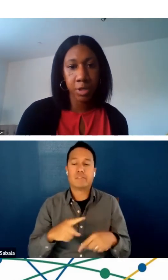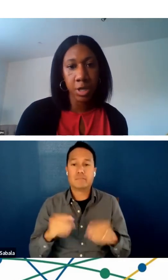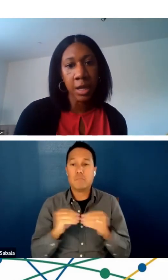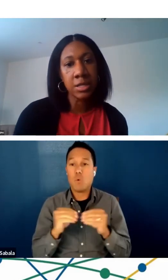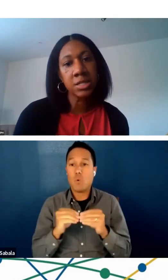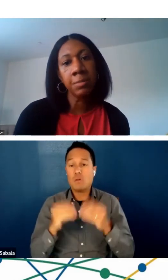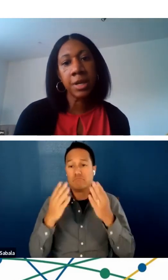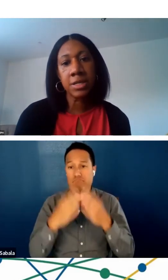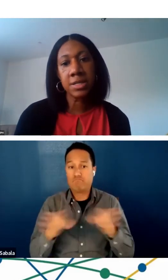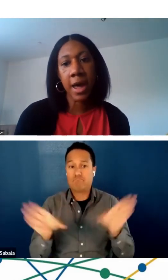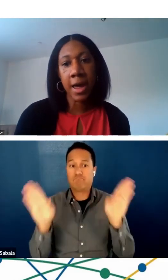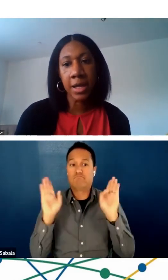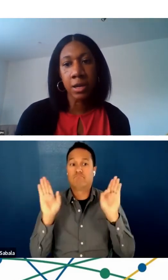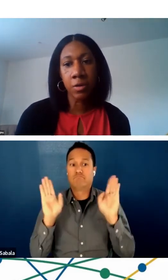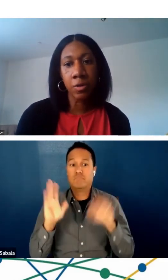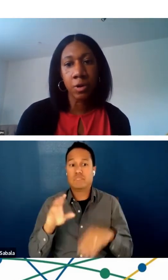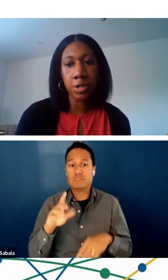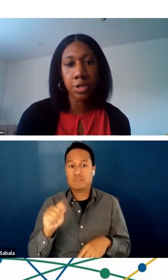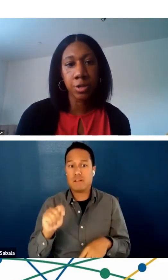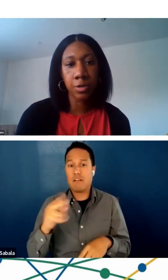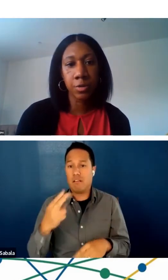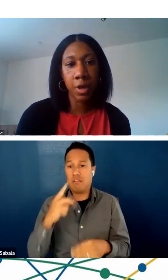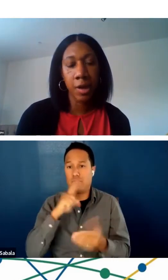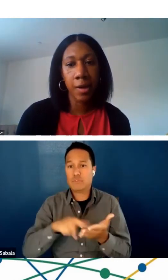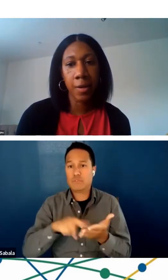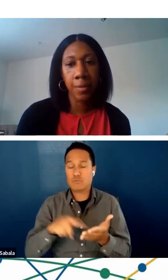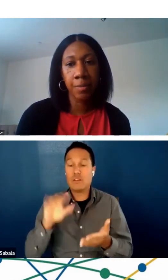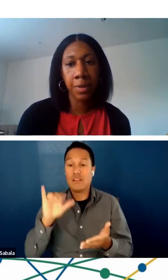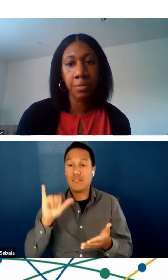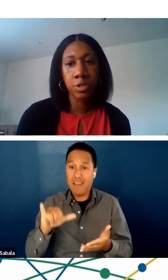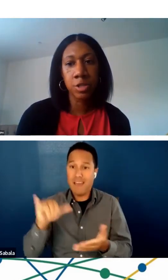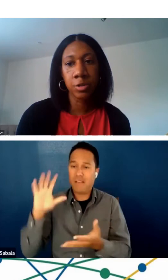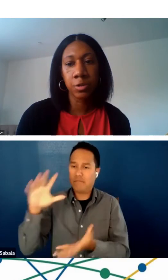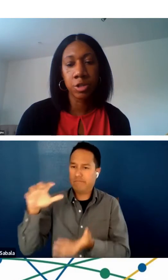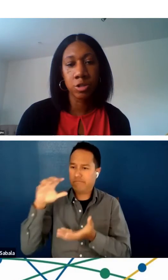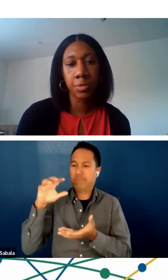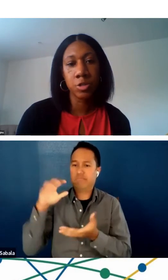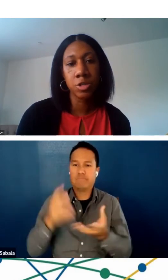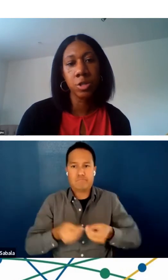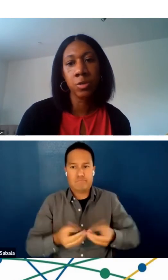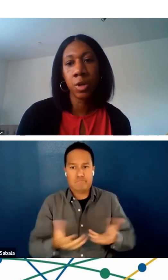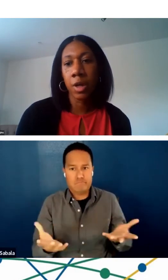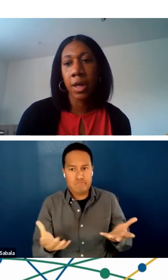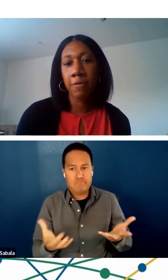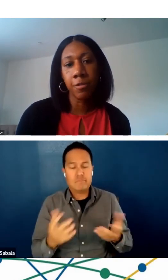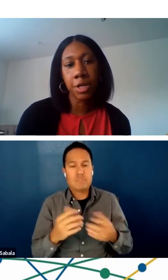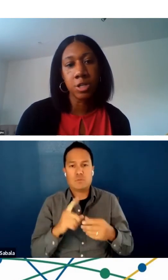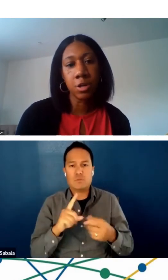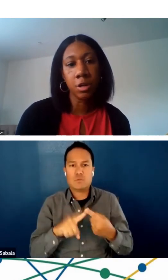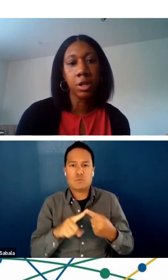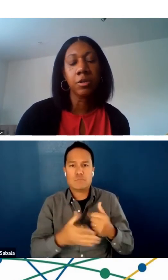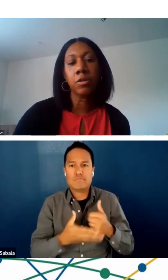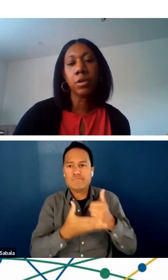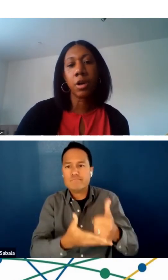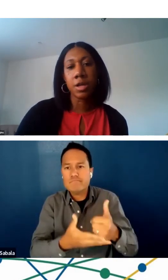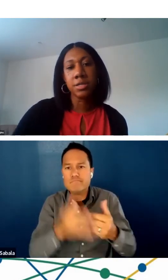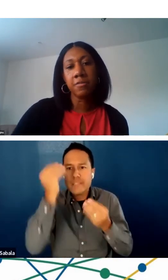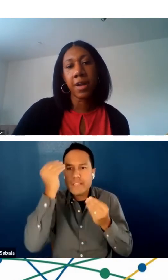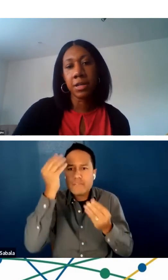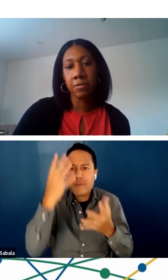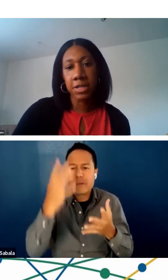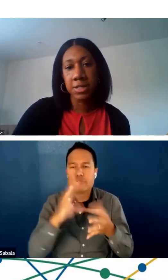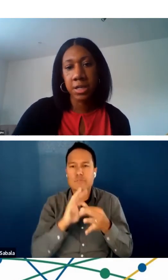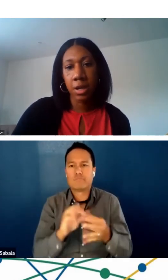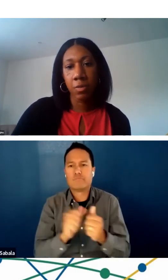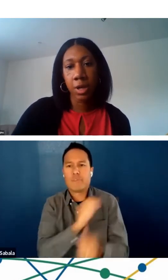and disseminates that in order to be able to contribute to information on clinical and